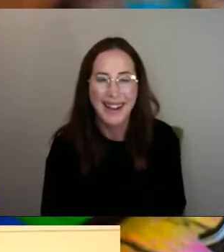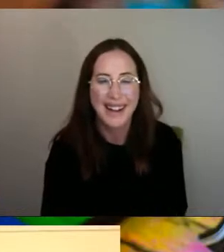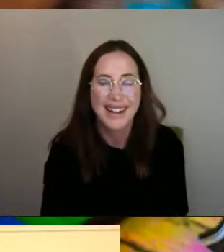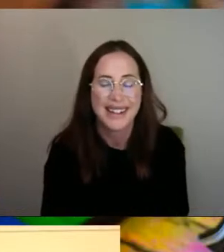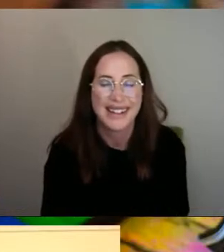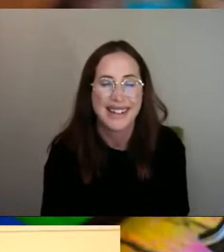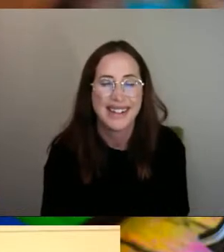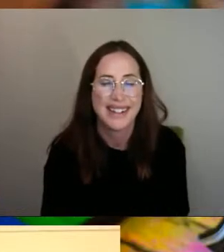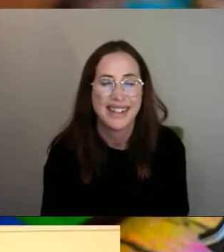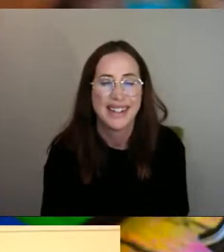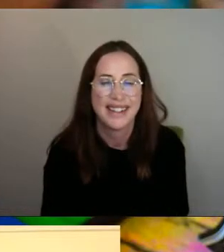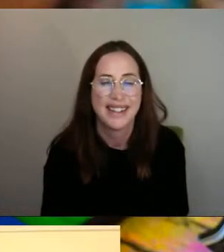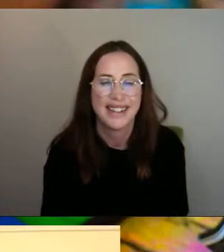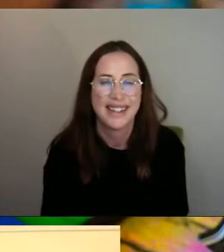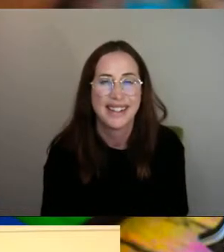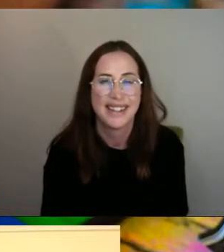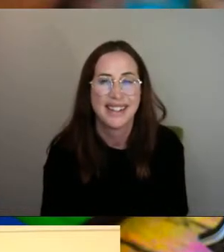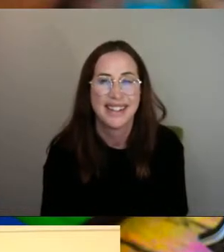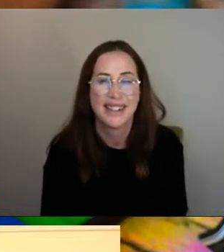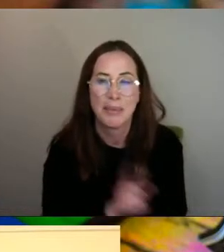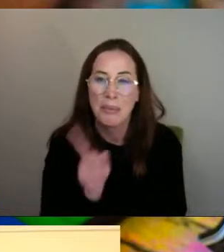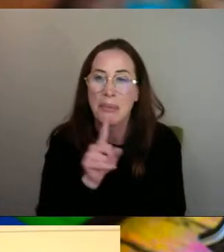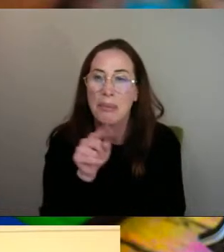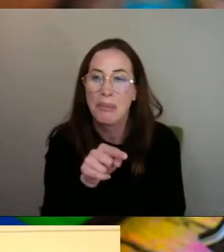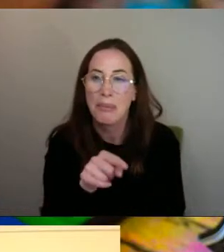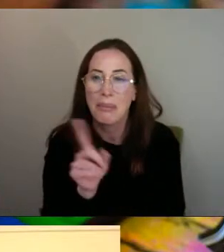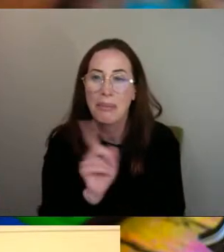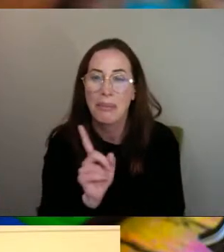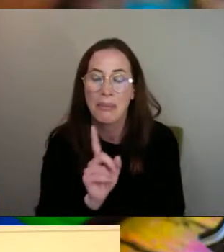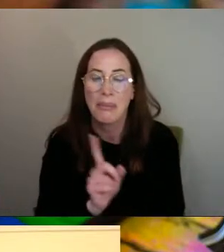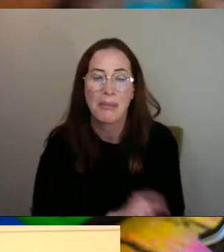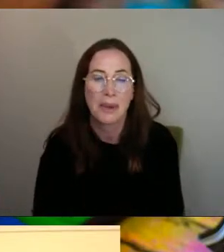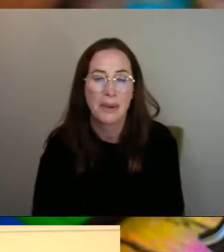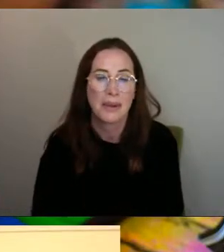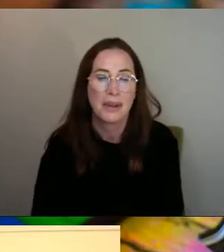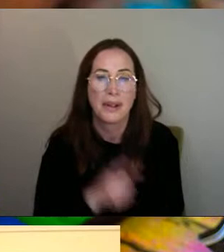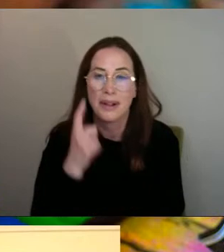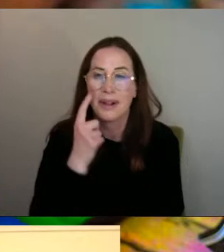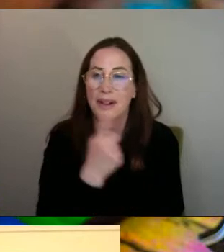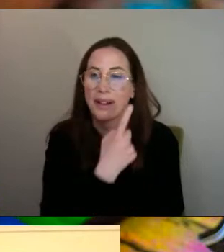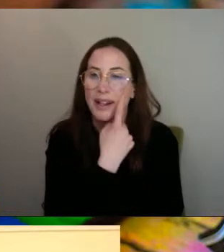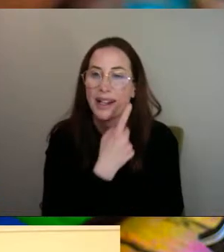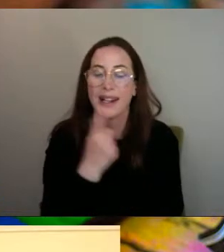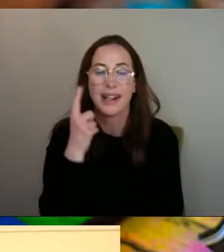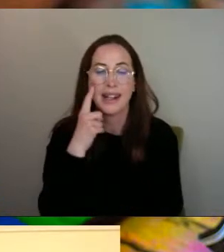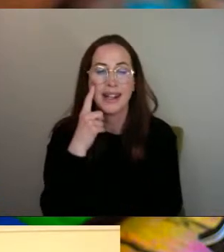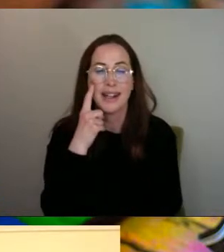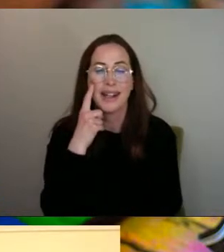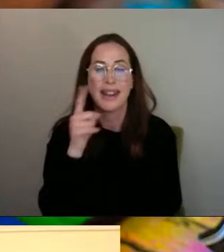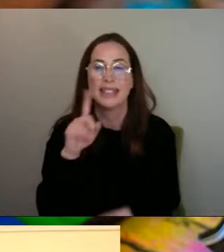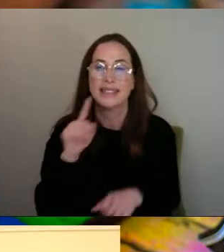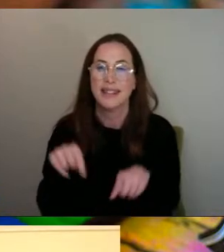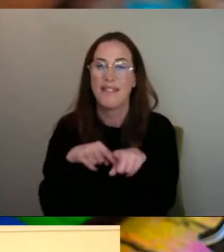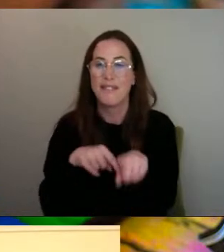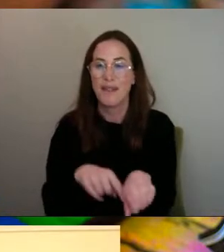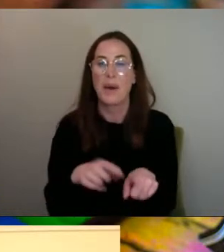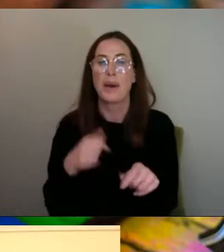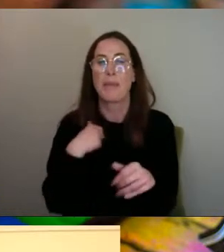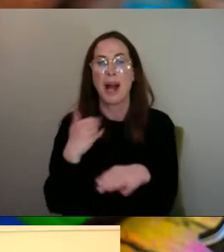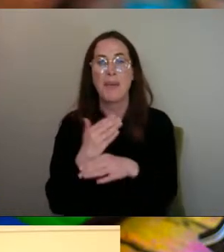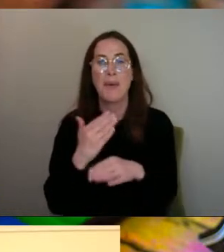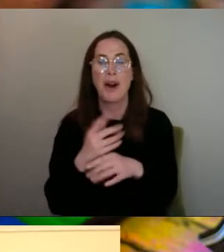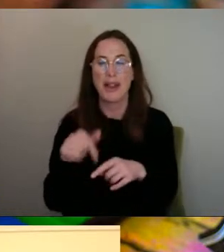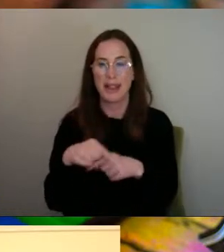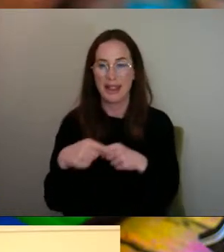have... Oh, there we go. What are these, Tess? These are going along with my work this week.